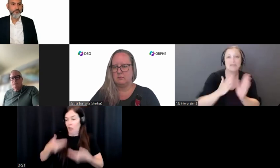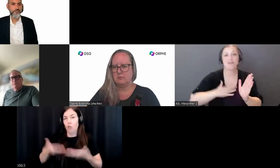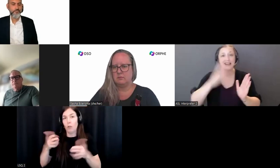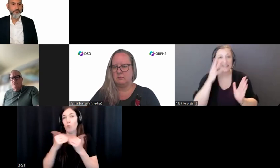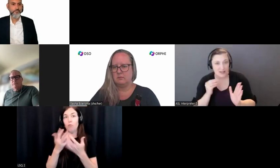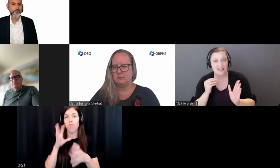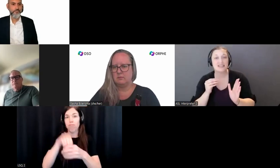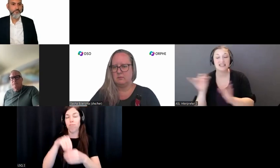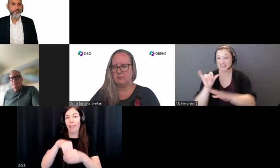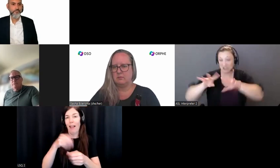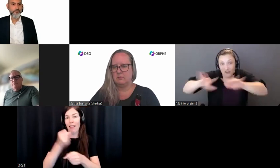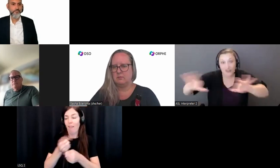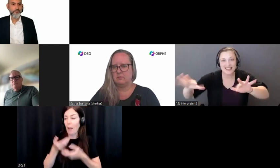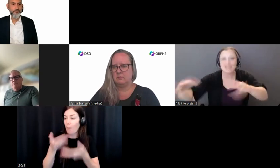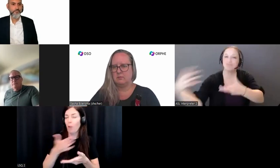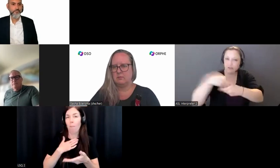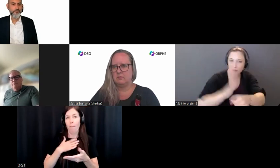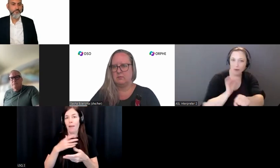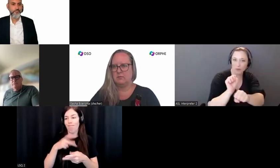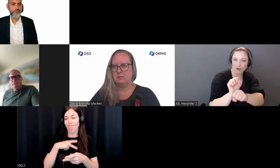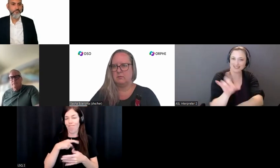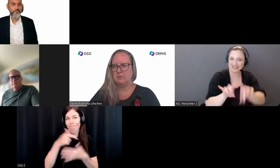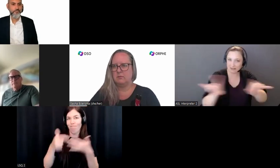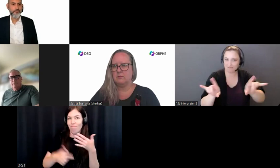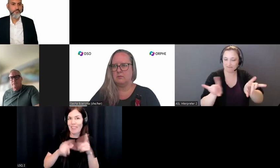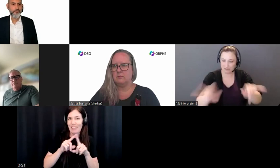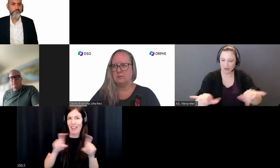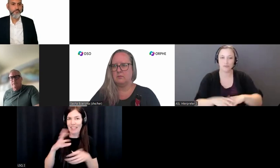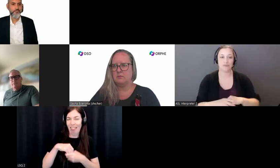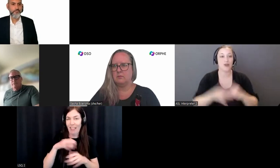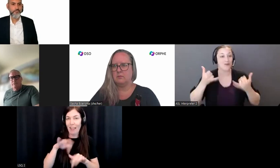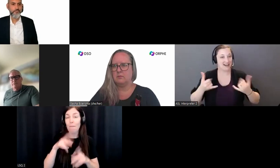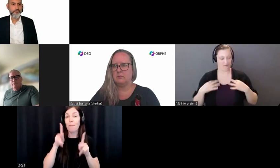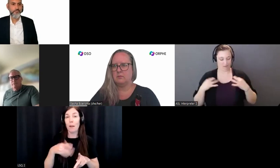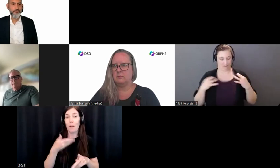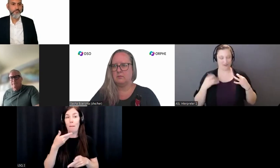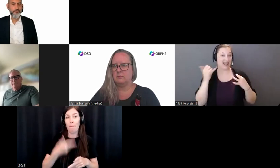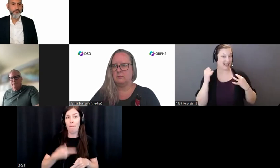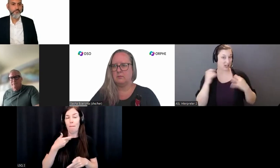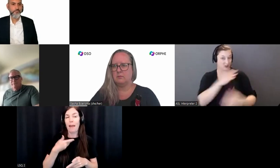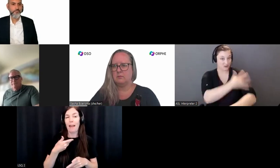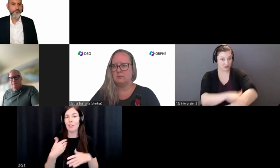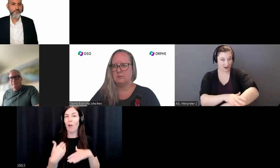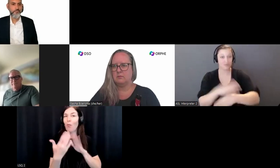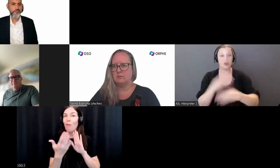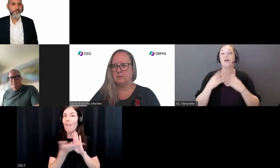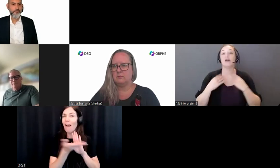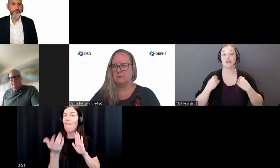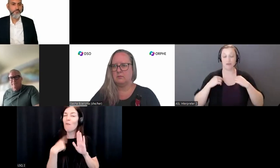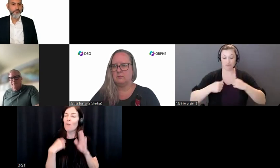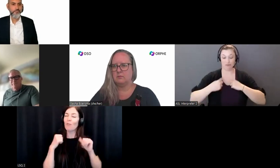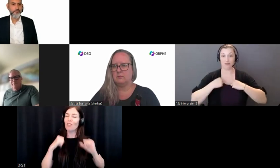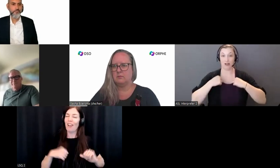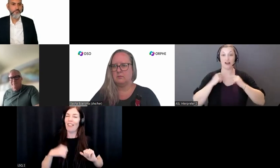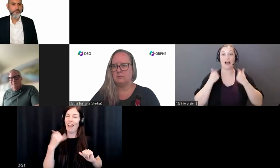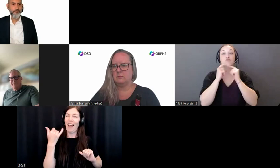of diversity. As a person sitting before you today, wearing a yellow sweater, a blue floral shirt, with curly hair,